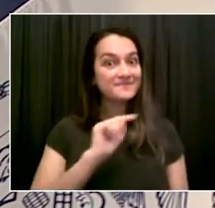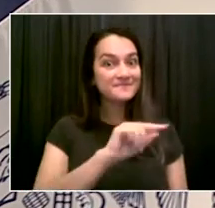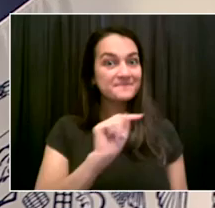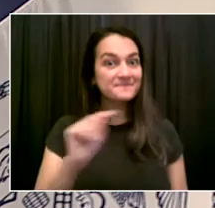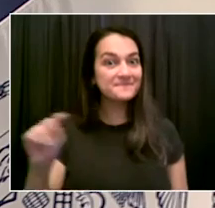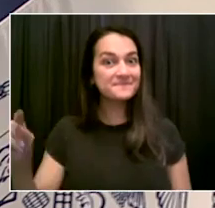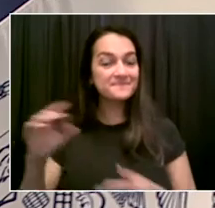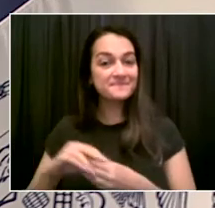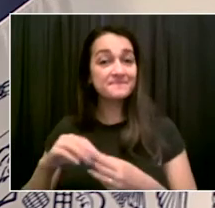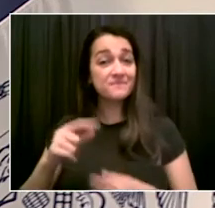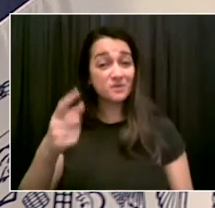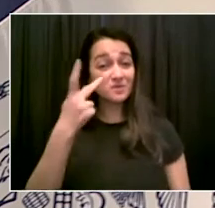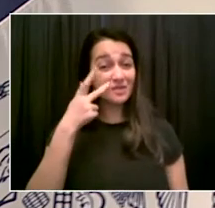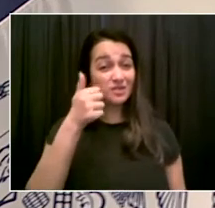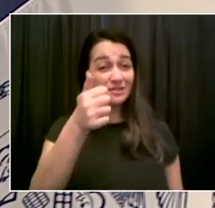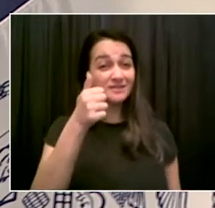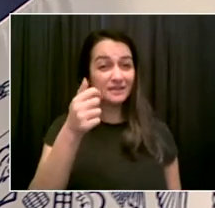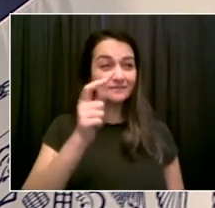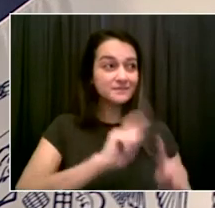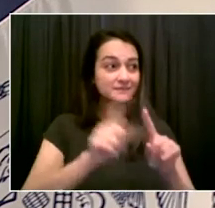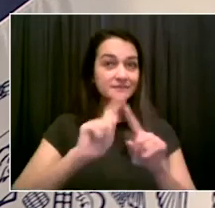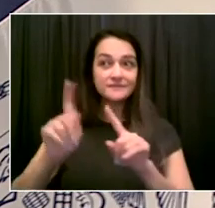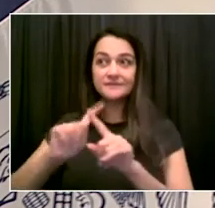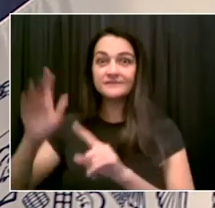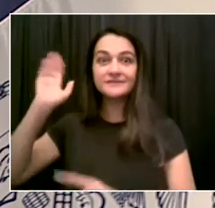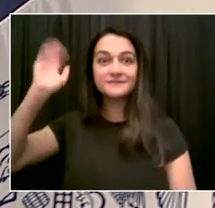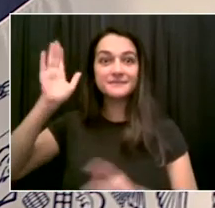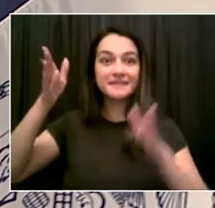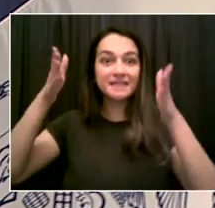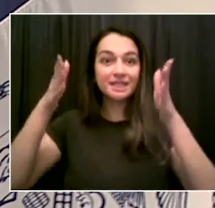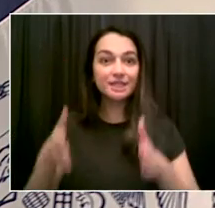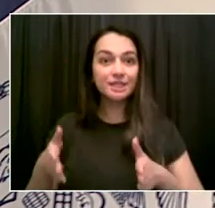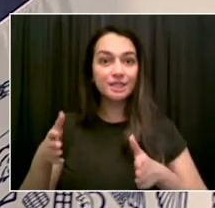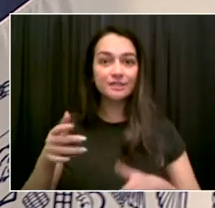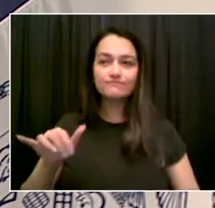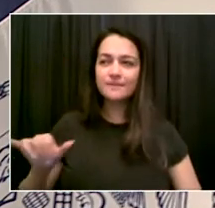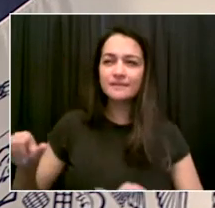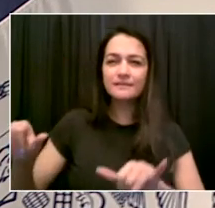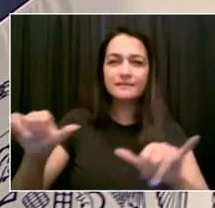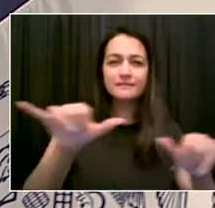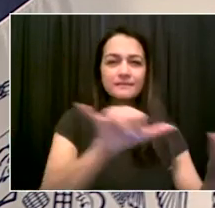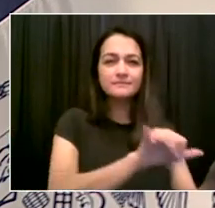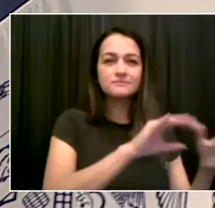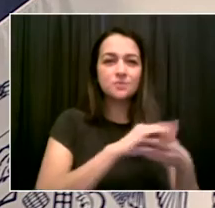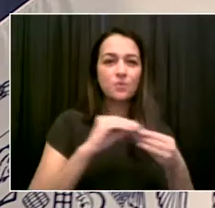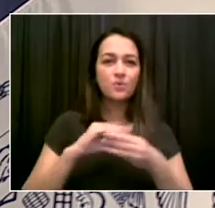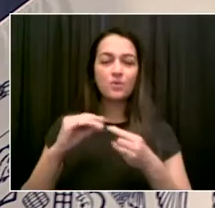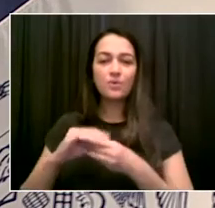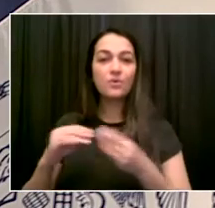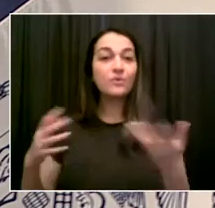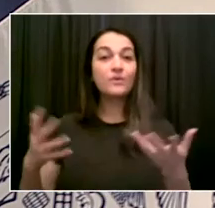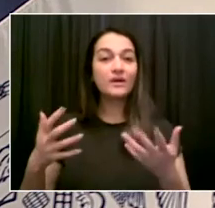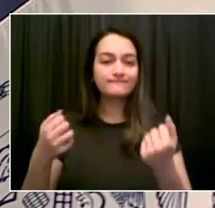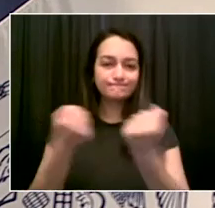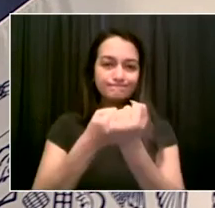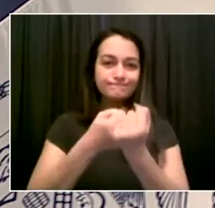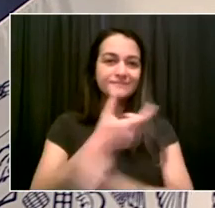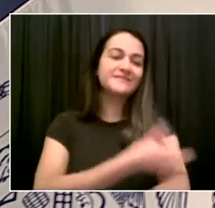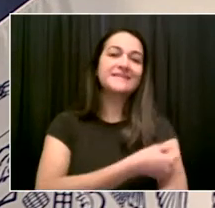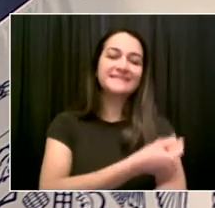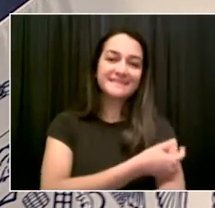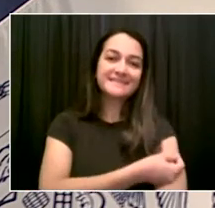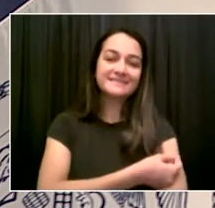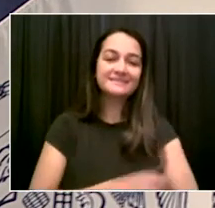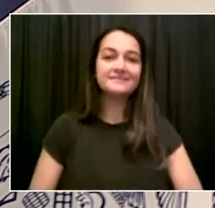who believe in this approach. We're going right away to get everyone ready for it. It's going to make a big difference. And to understand